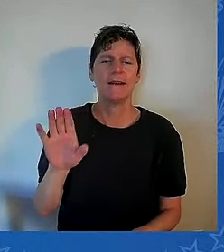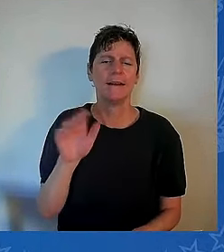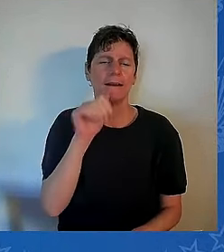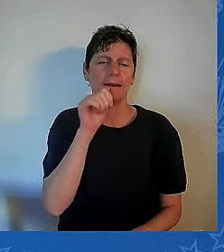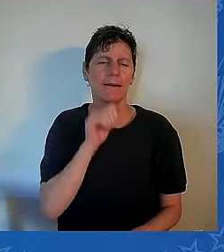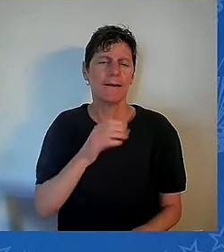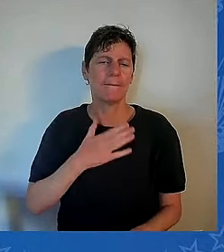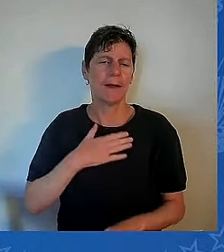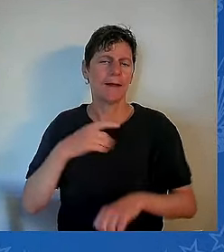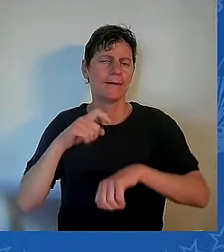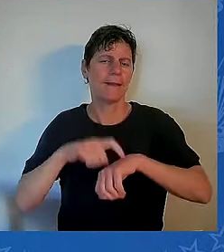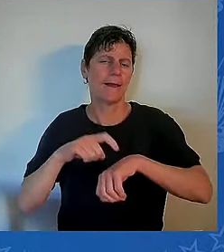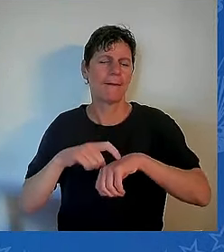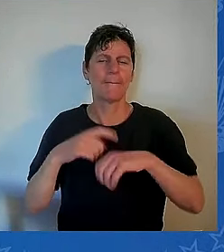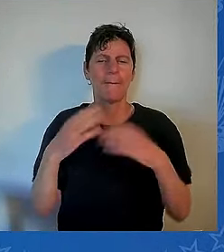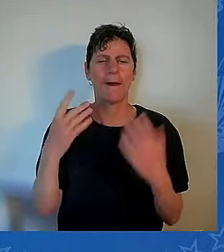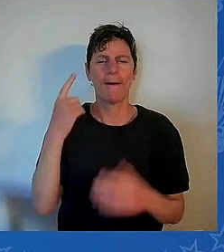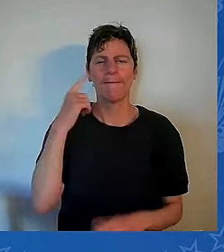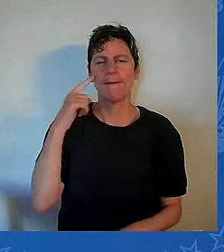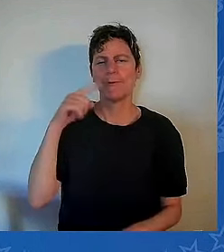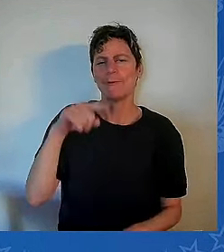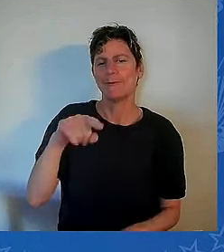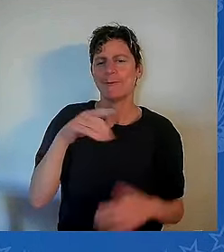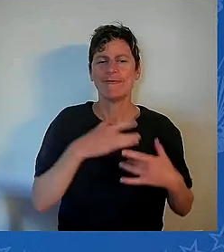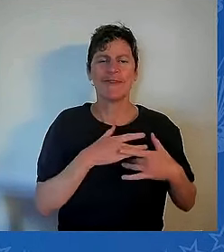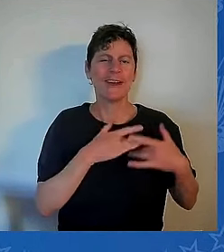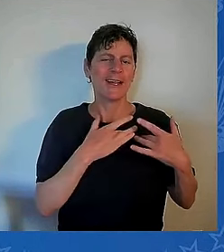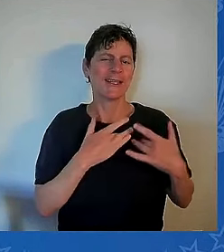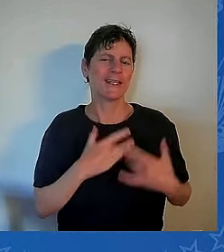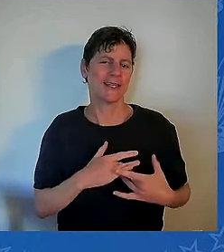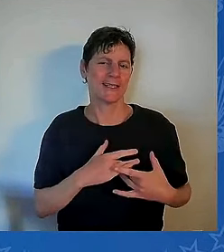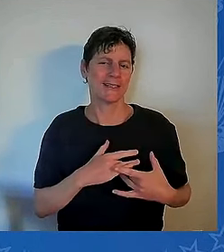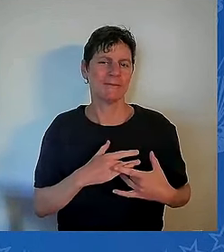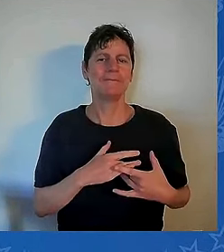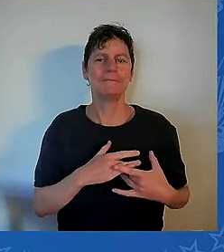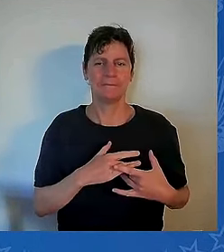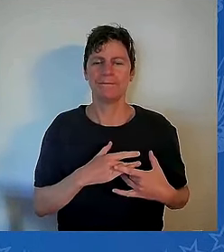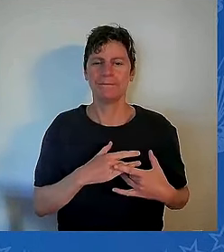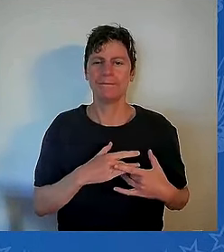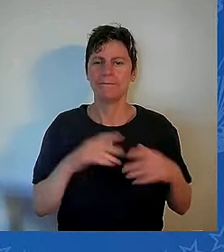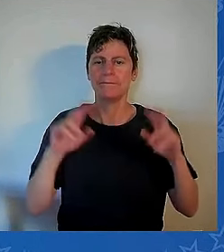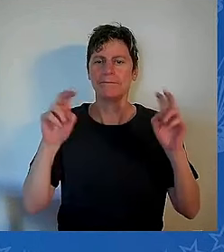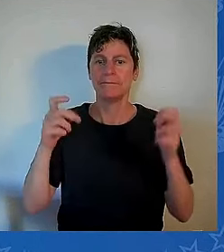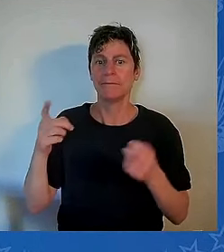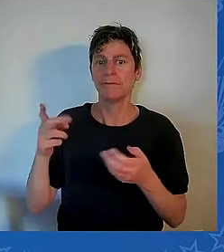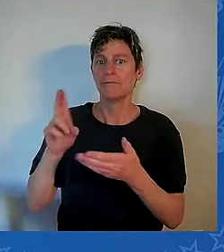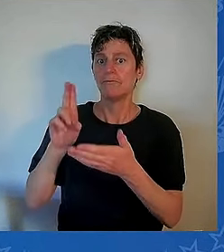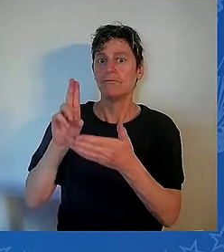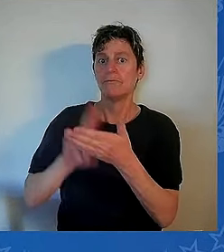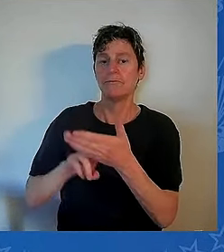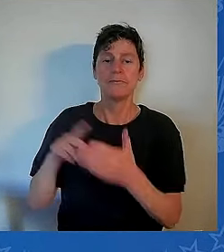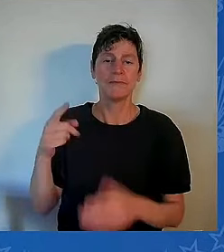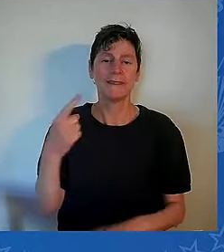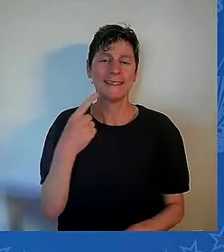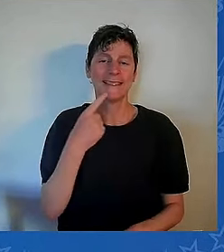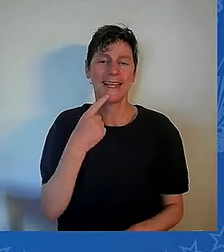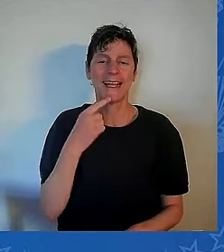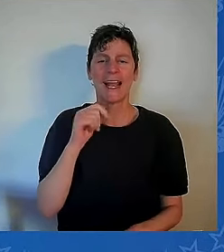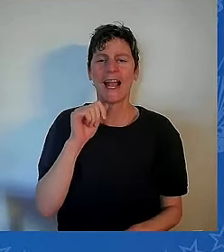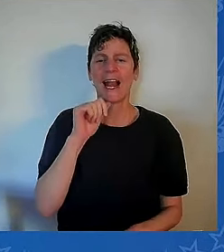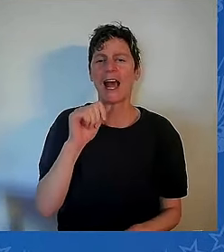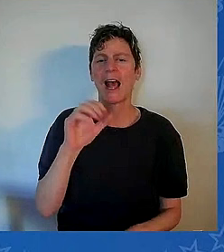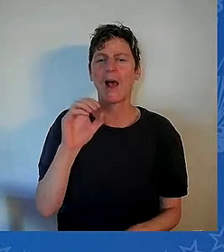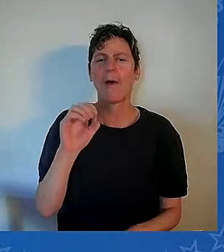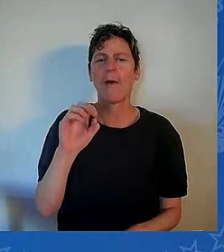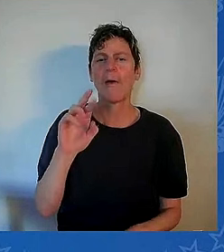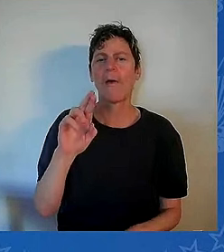And then in her handwriting, she says, because he's no ordinary Joe. I don't know how many of got that damn Valentine, but